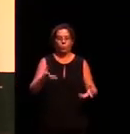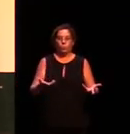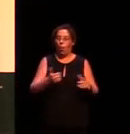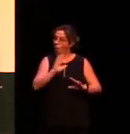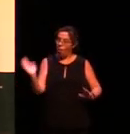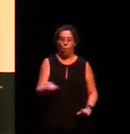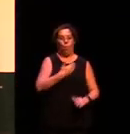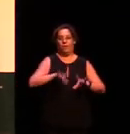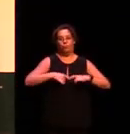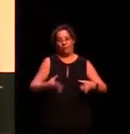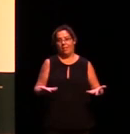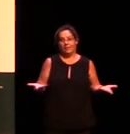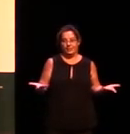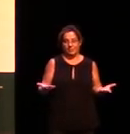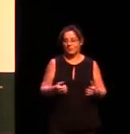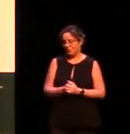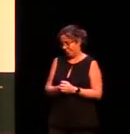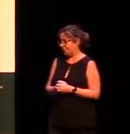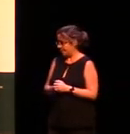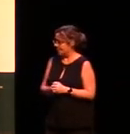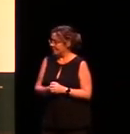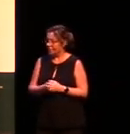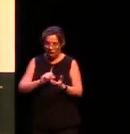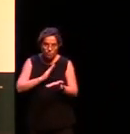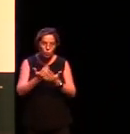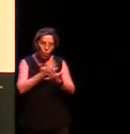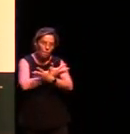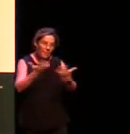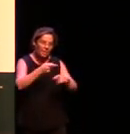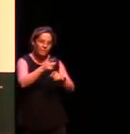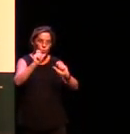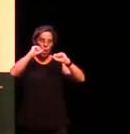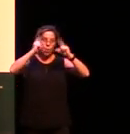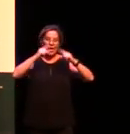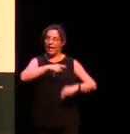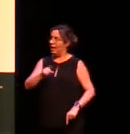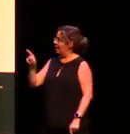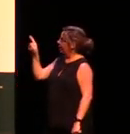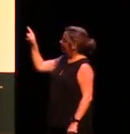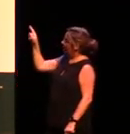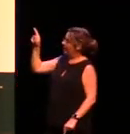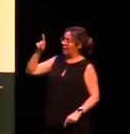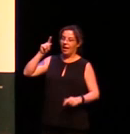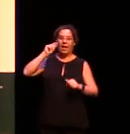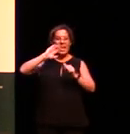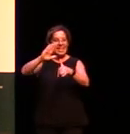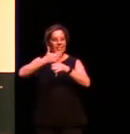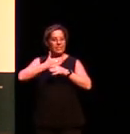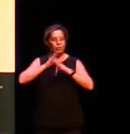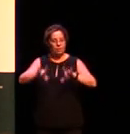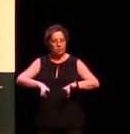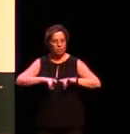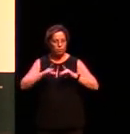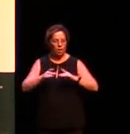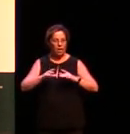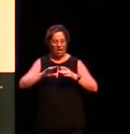Okay. So, as I'm sure many here are aware Indigenous Australia is a place of quite extraordinary